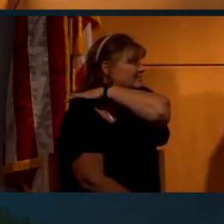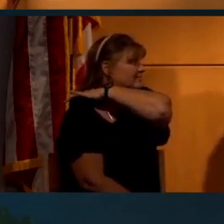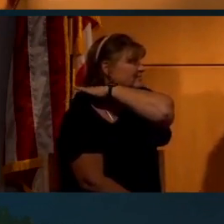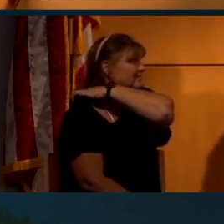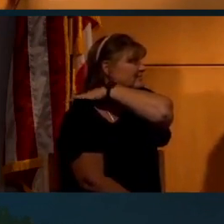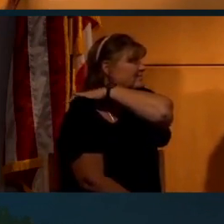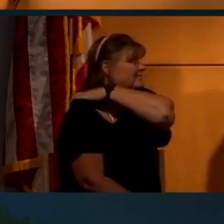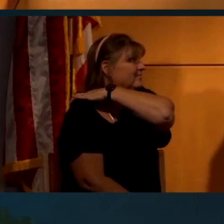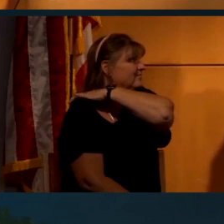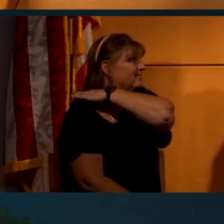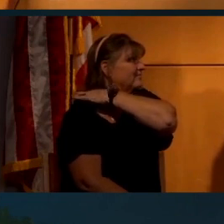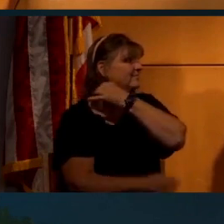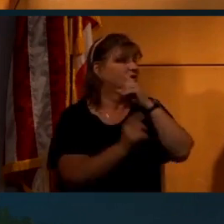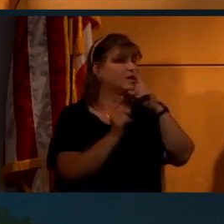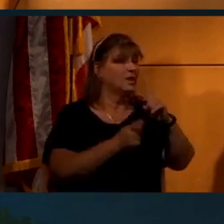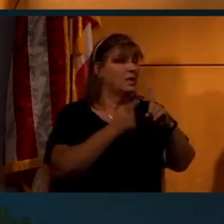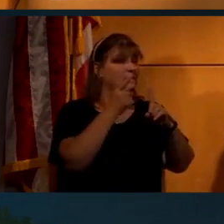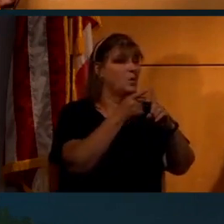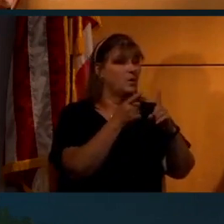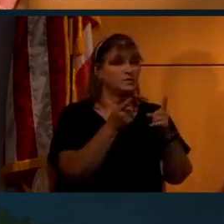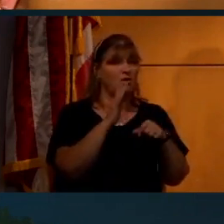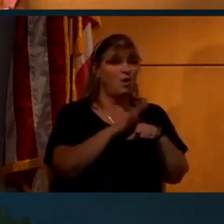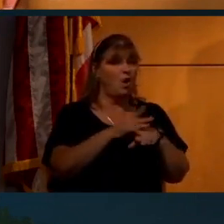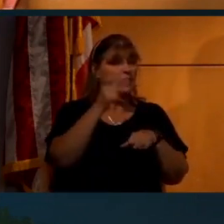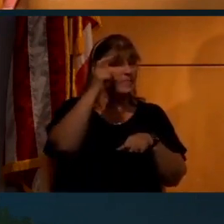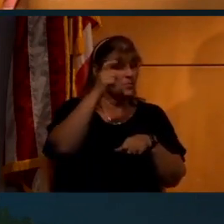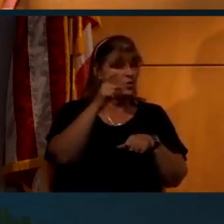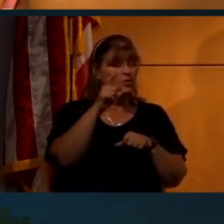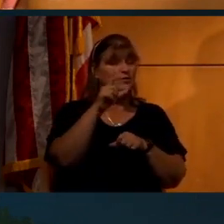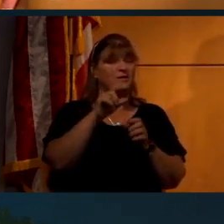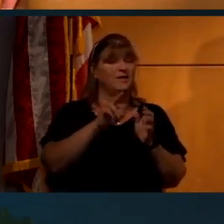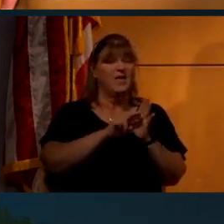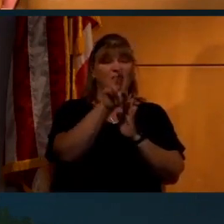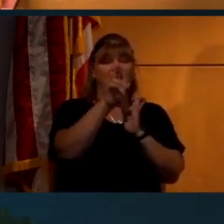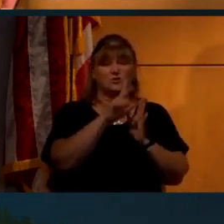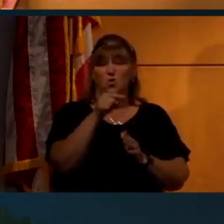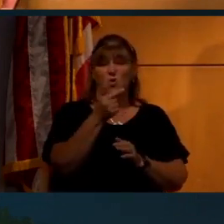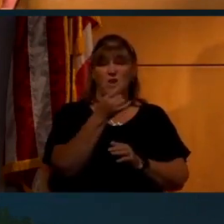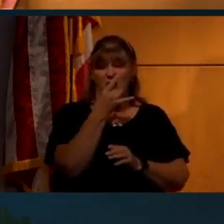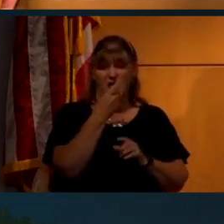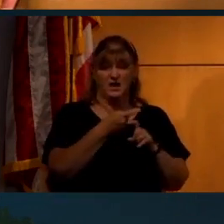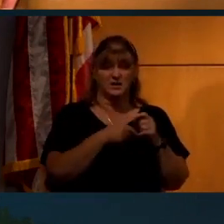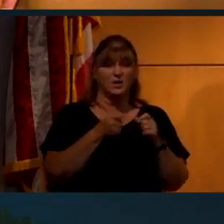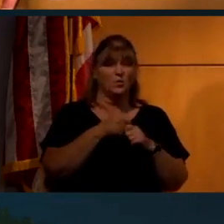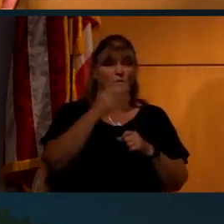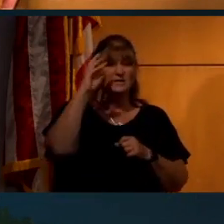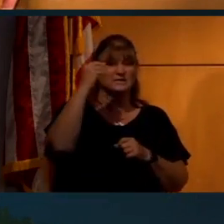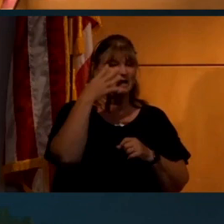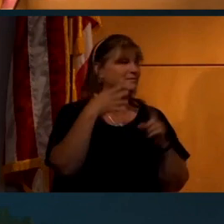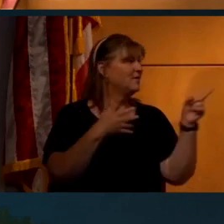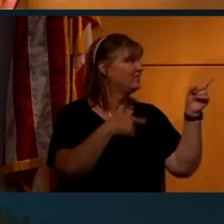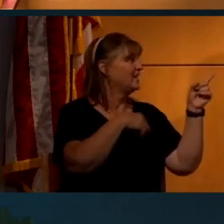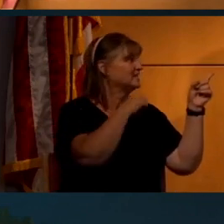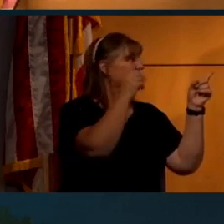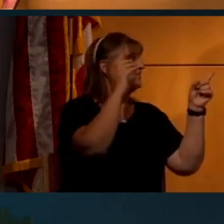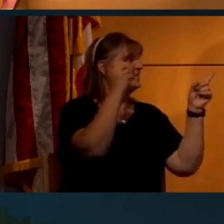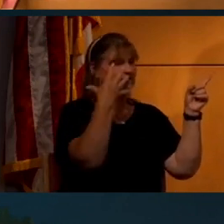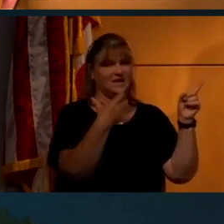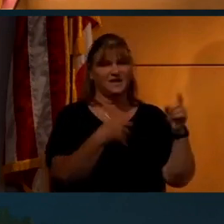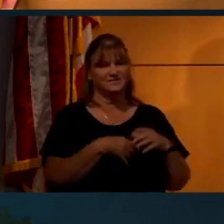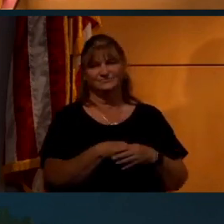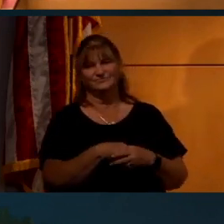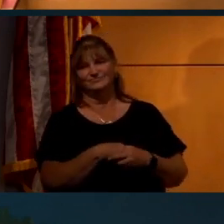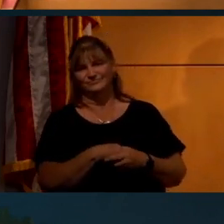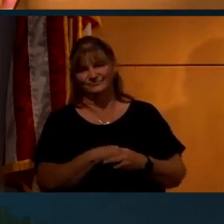Case in point, on the moon, the astronaut's only source of light was the sun. That wasn't the sun, by the way. Lighting.